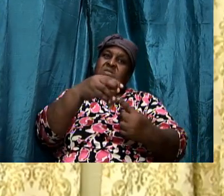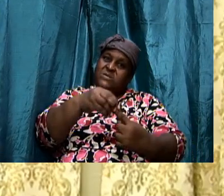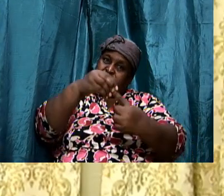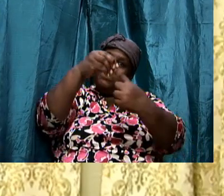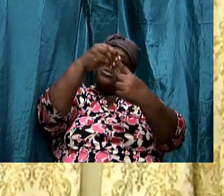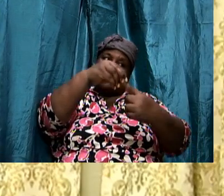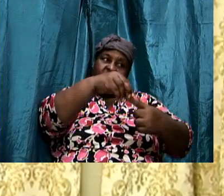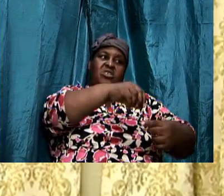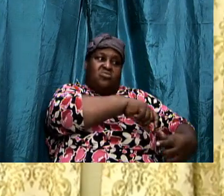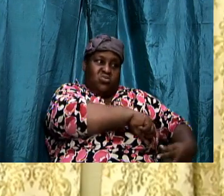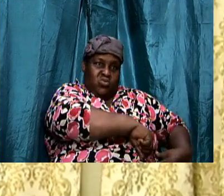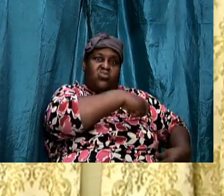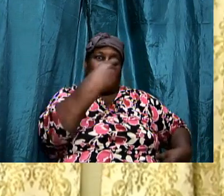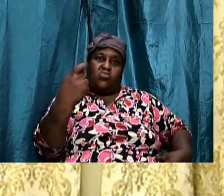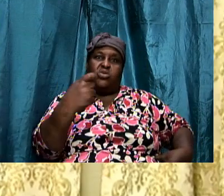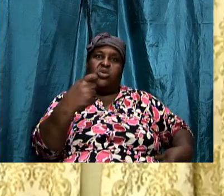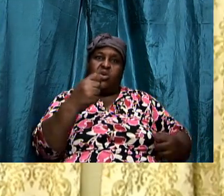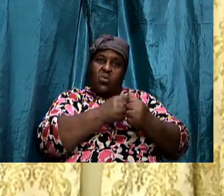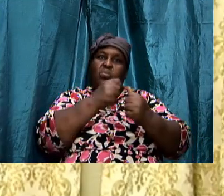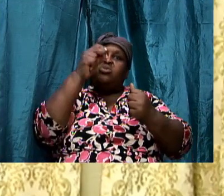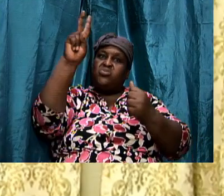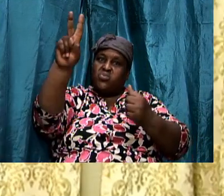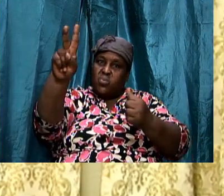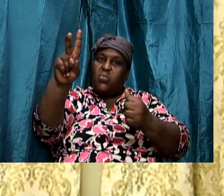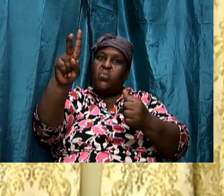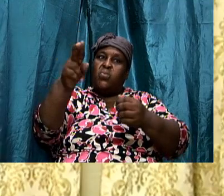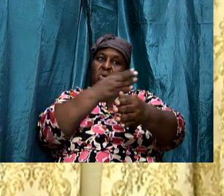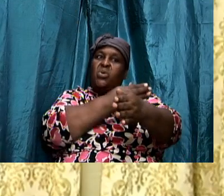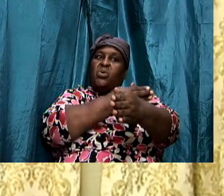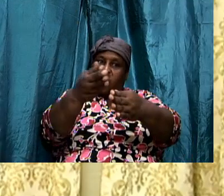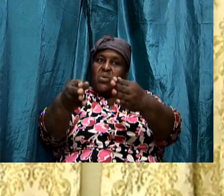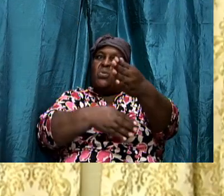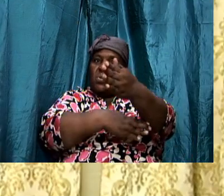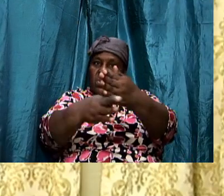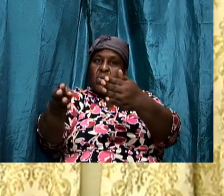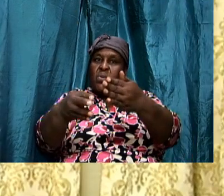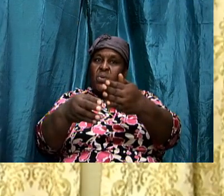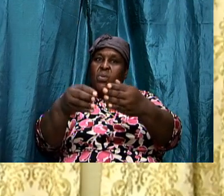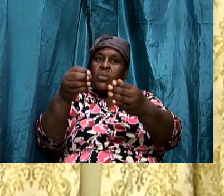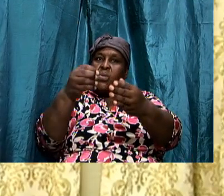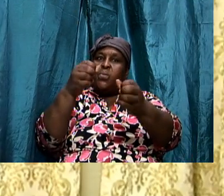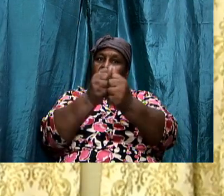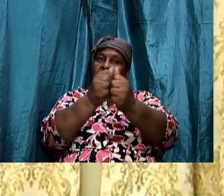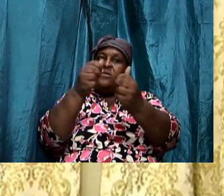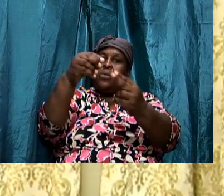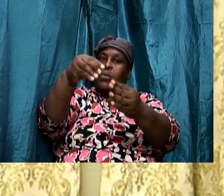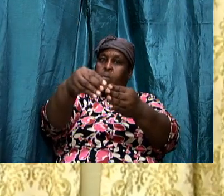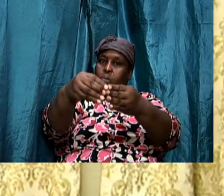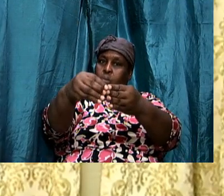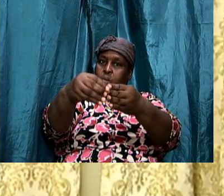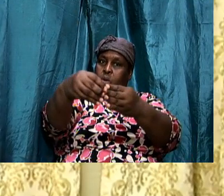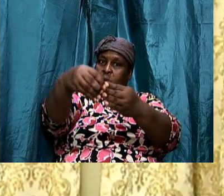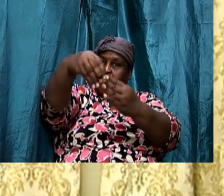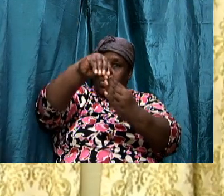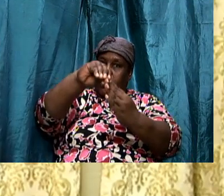two edges and with the mouth turned up was different. It was called an instrument of murder,